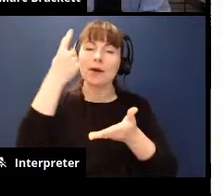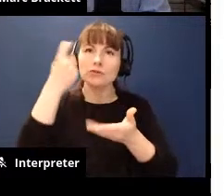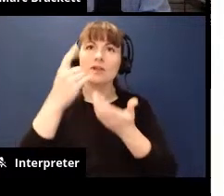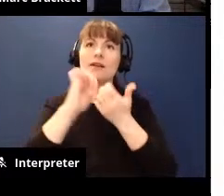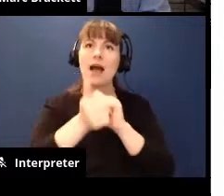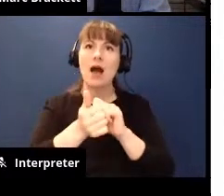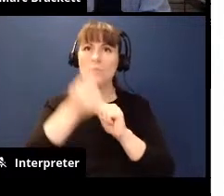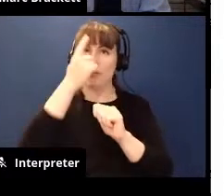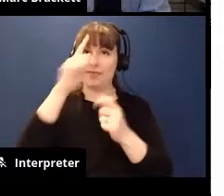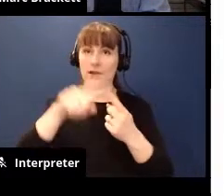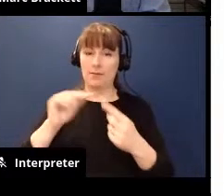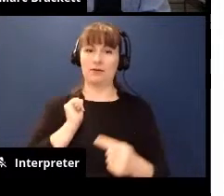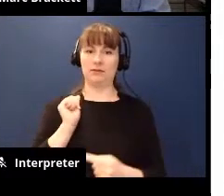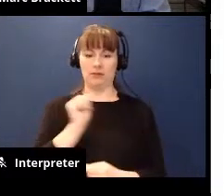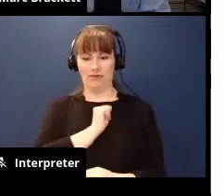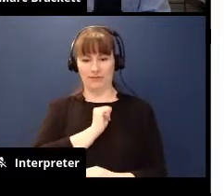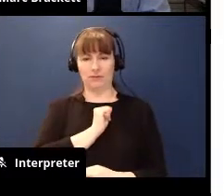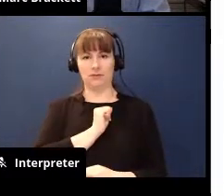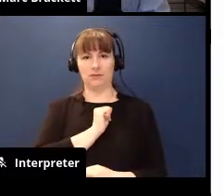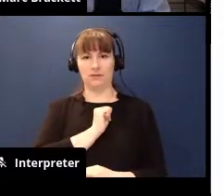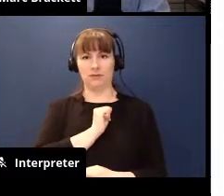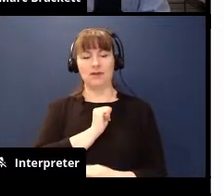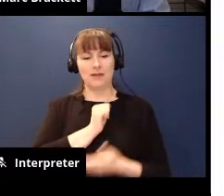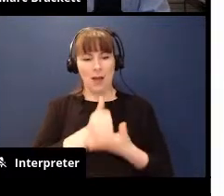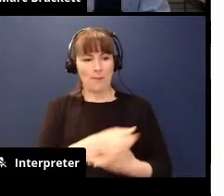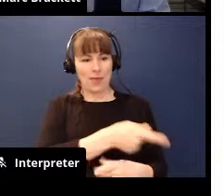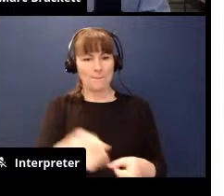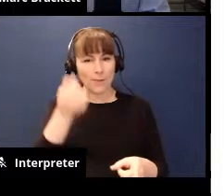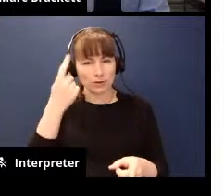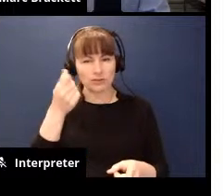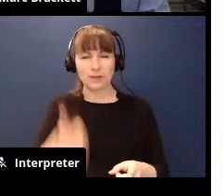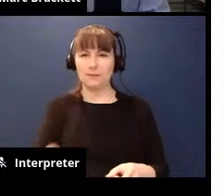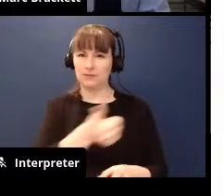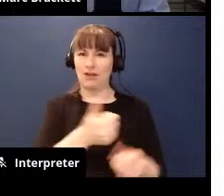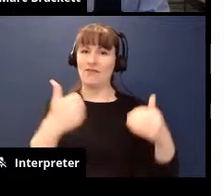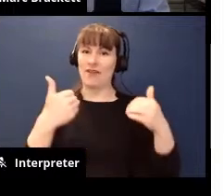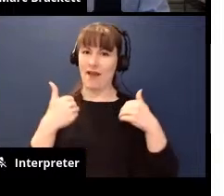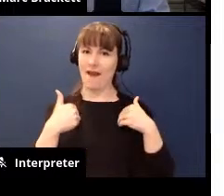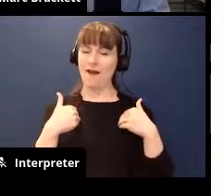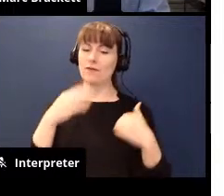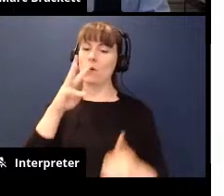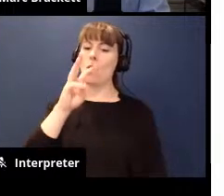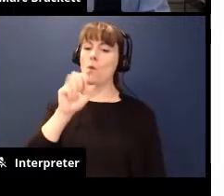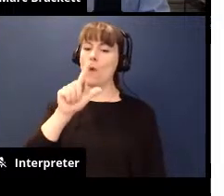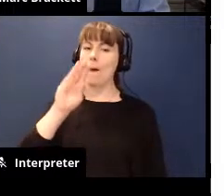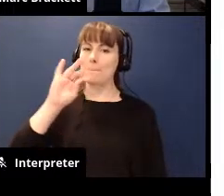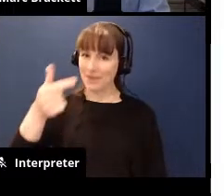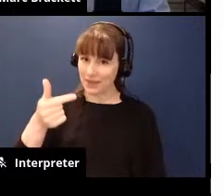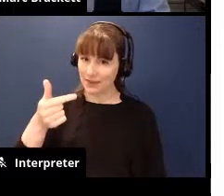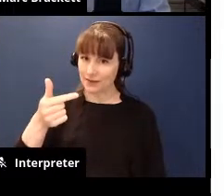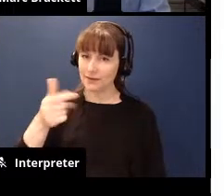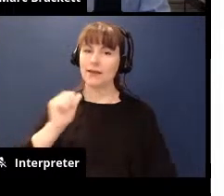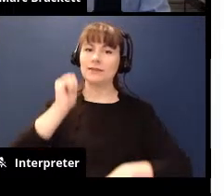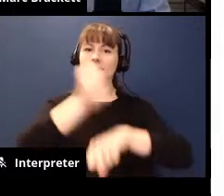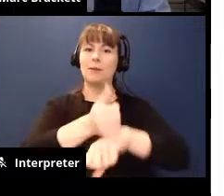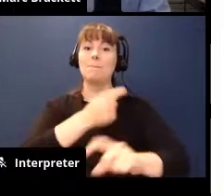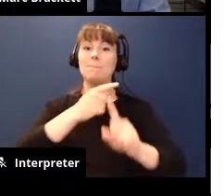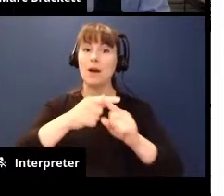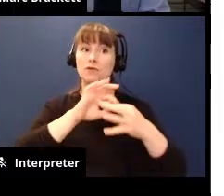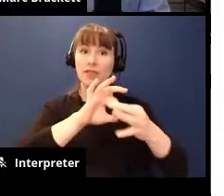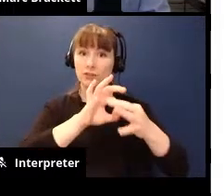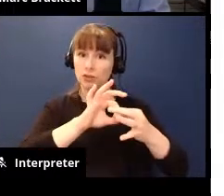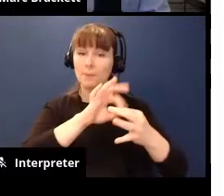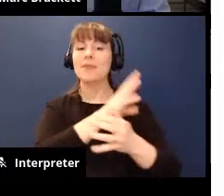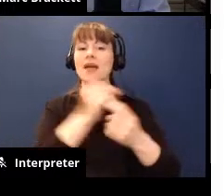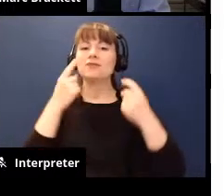themselves that helps them have well-being build and maintain positive relationships and achieve their goals at